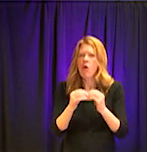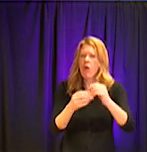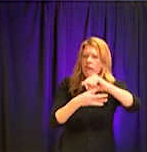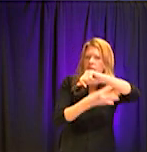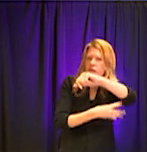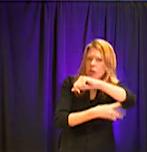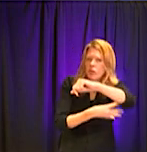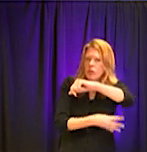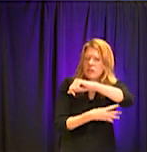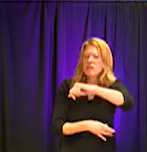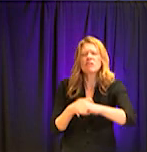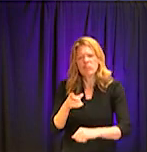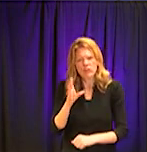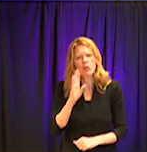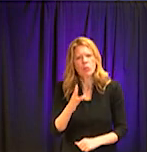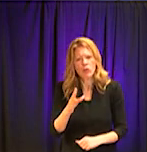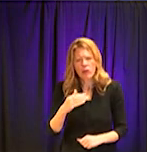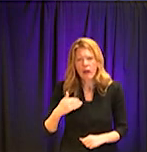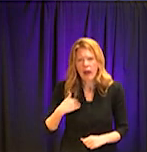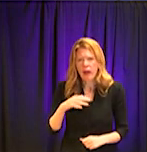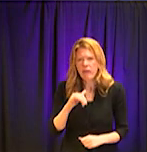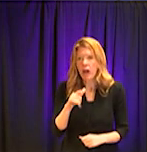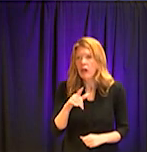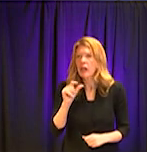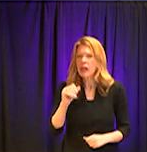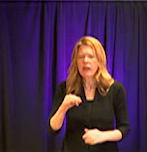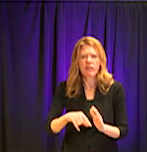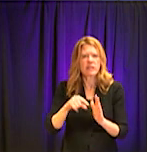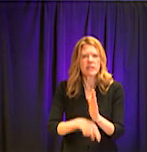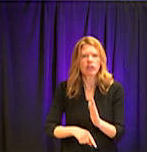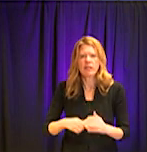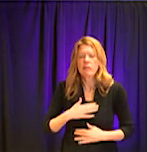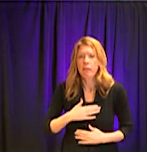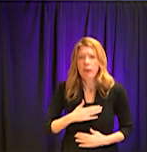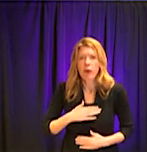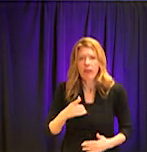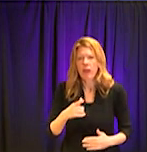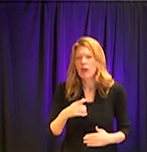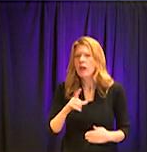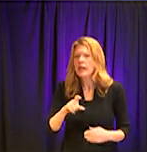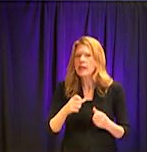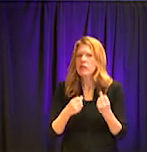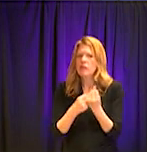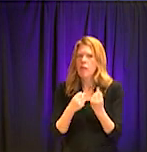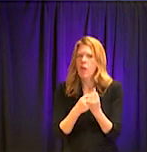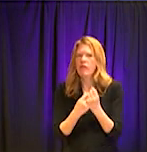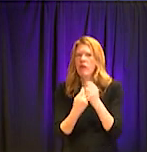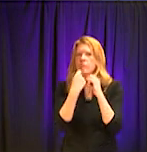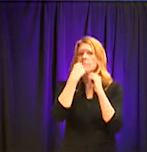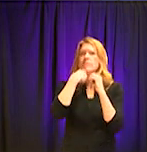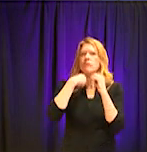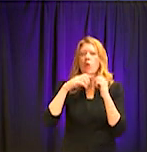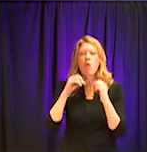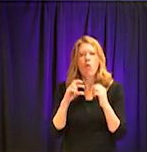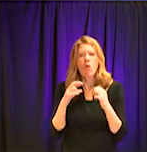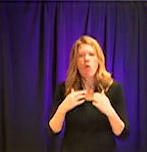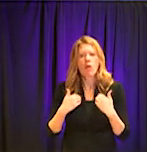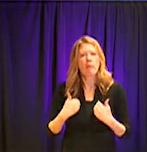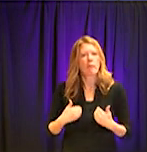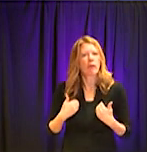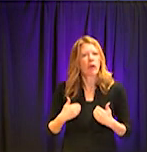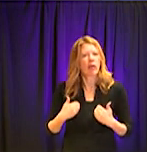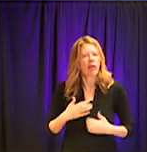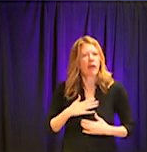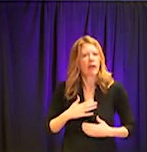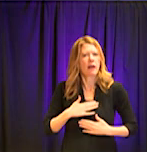uh, you're having severe difficulty breathing, um, such that you might even need, uh, support from a ventilator or breathing machine, that's what's, uh,